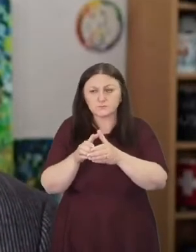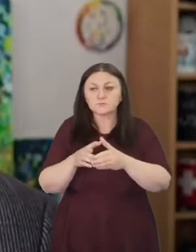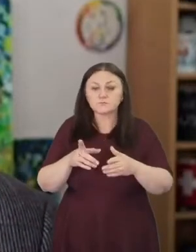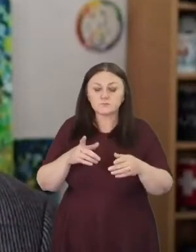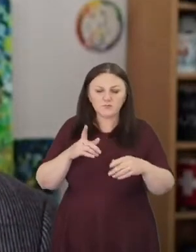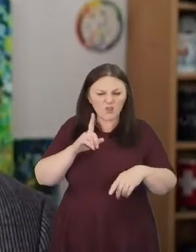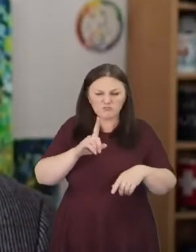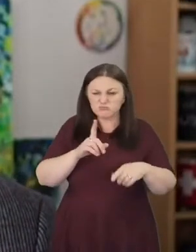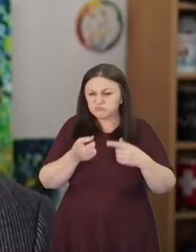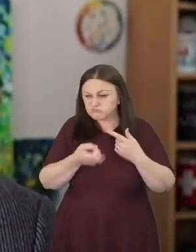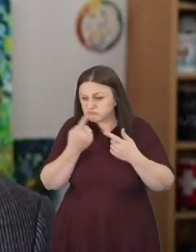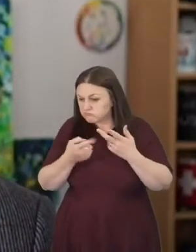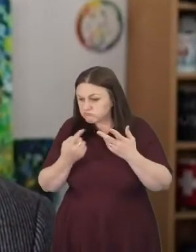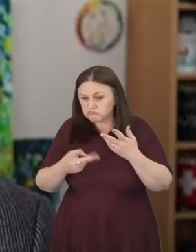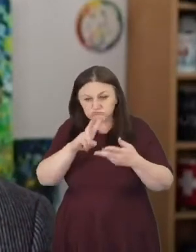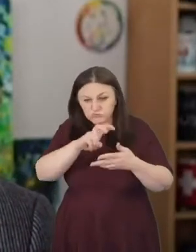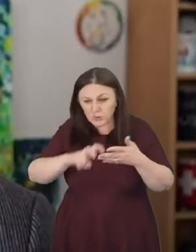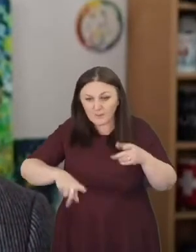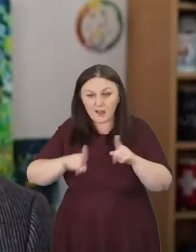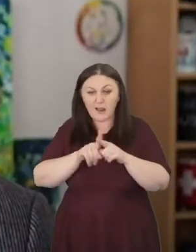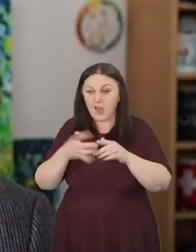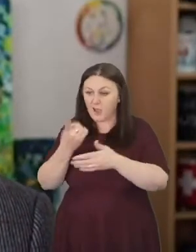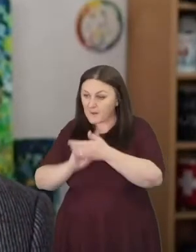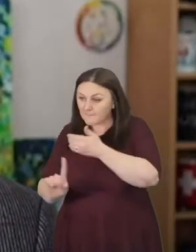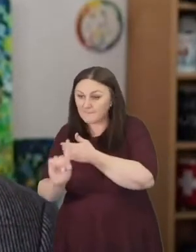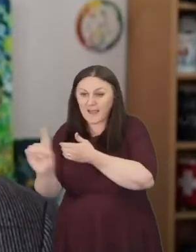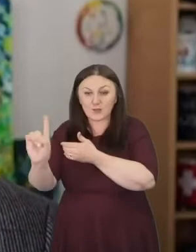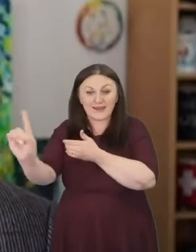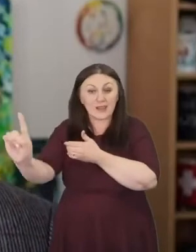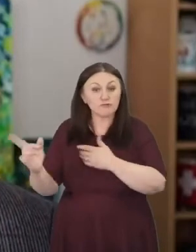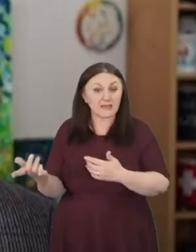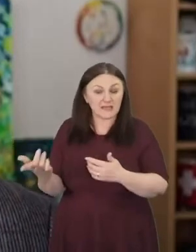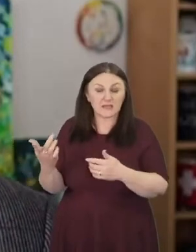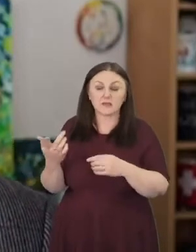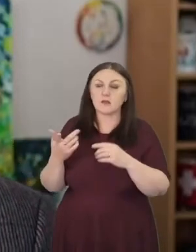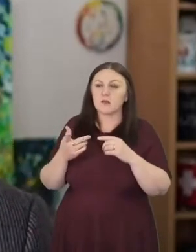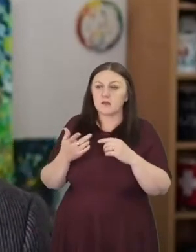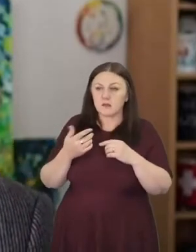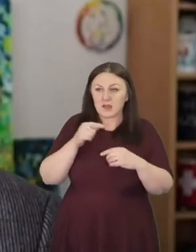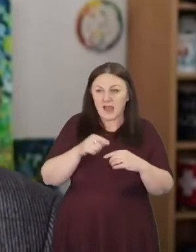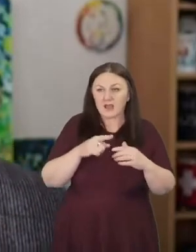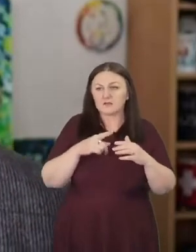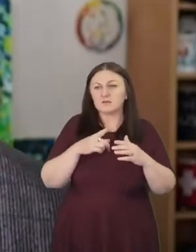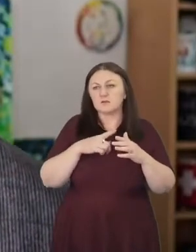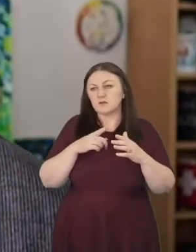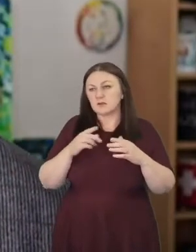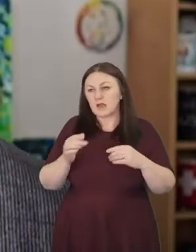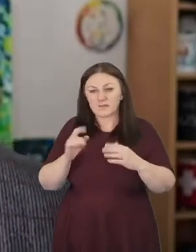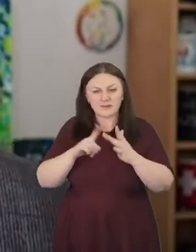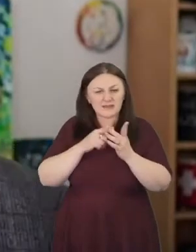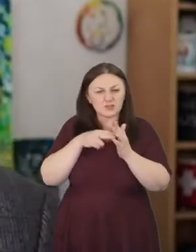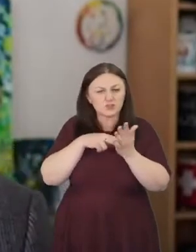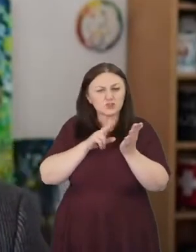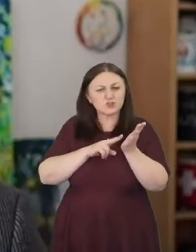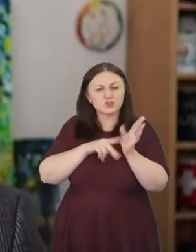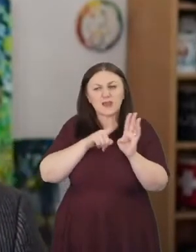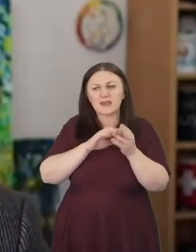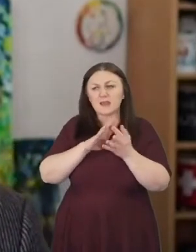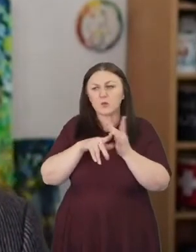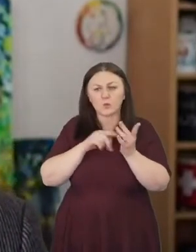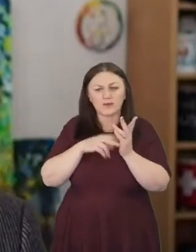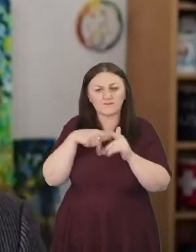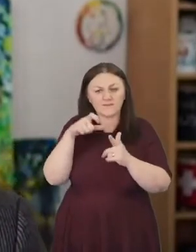things like pioneering so we had art as well I mean Jenny Whitfield part of our community here